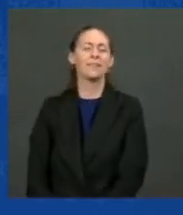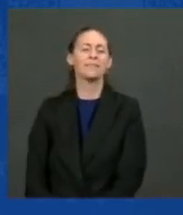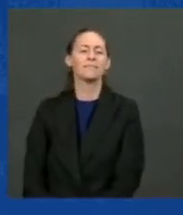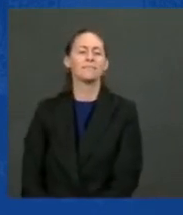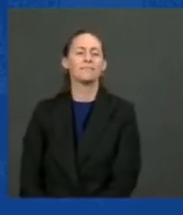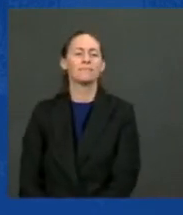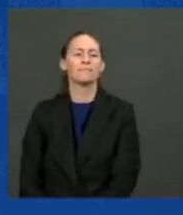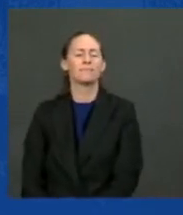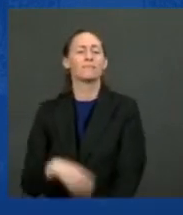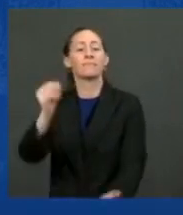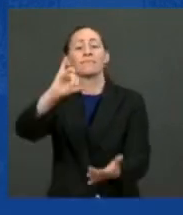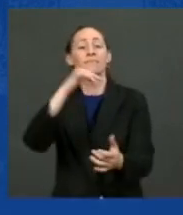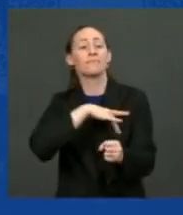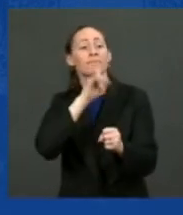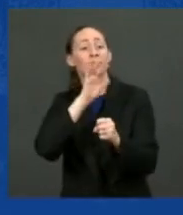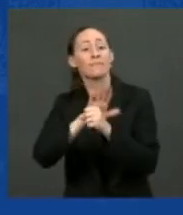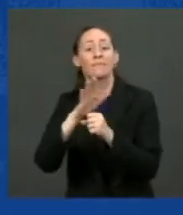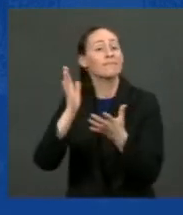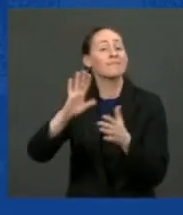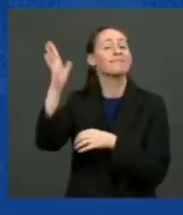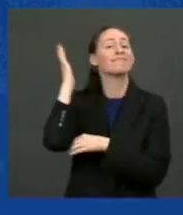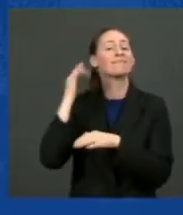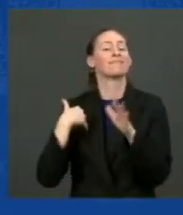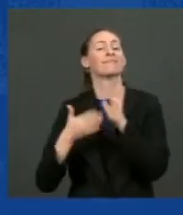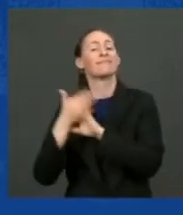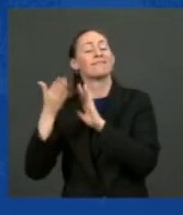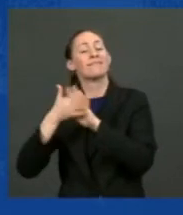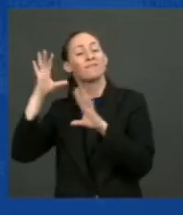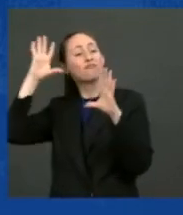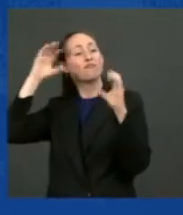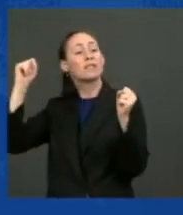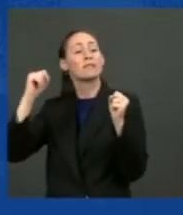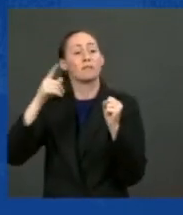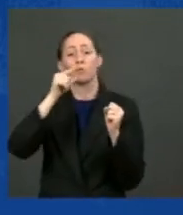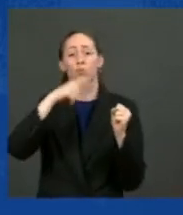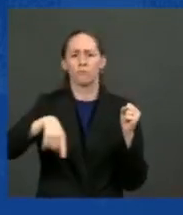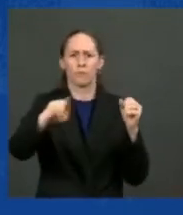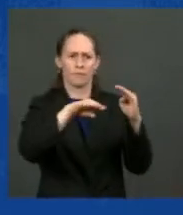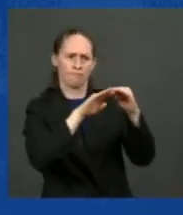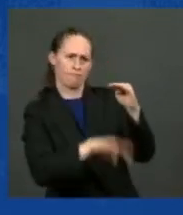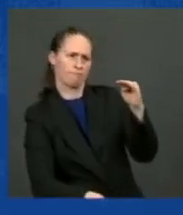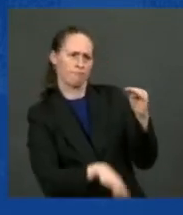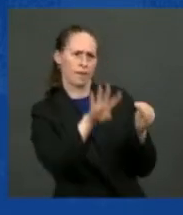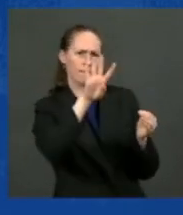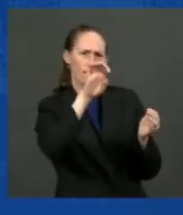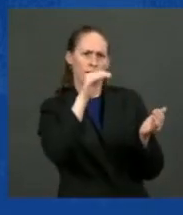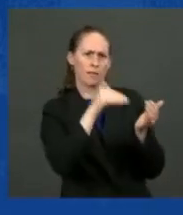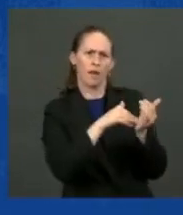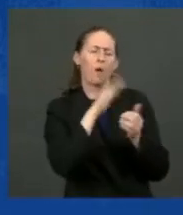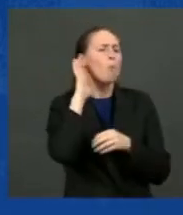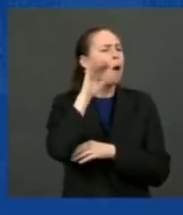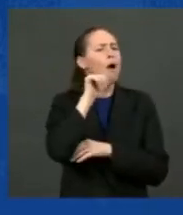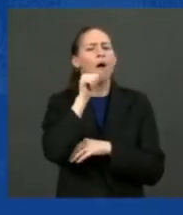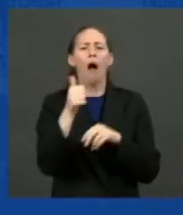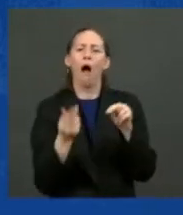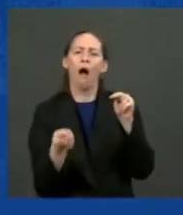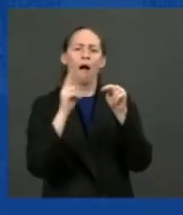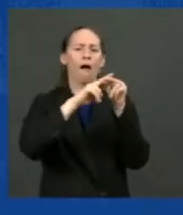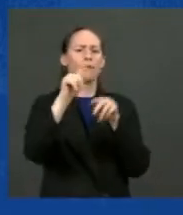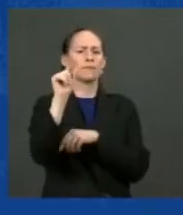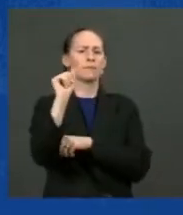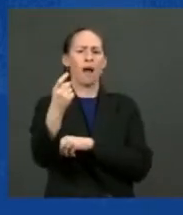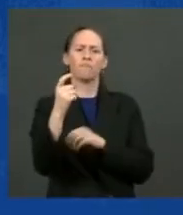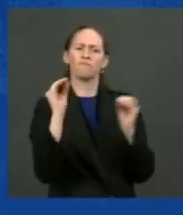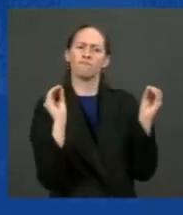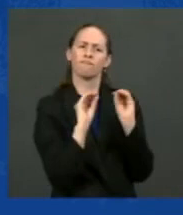when I was running. No one making under $400,000 a will see a penny in their taxes go up. That's